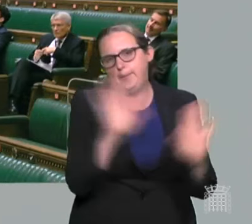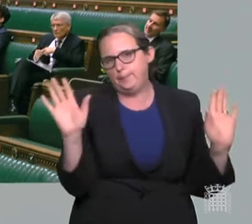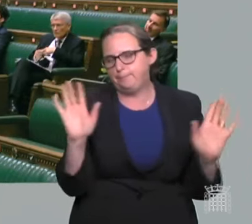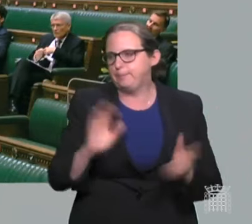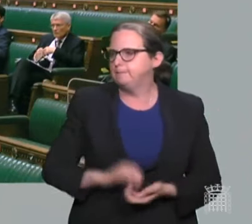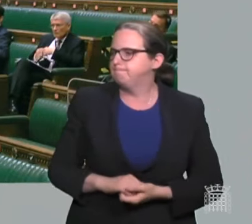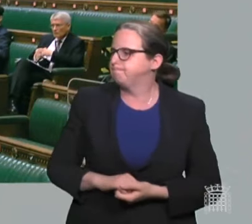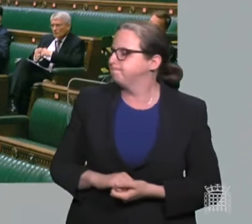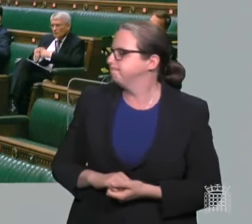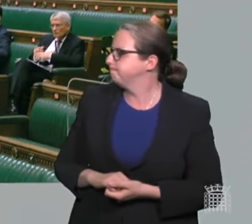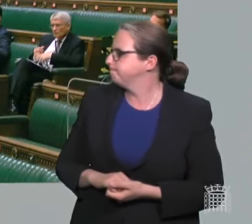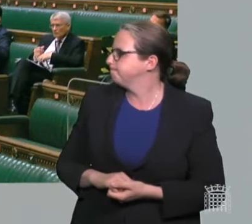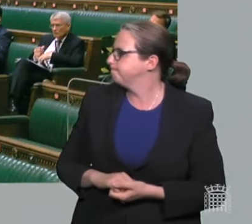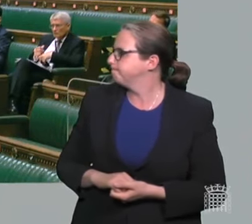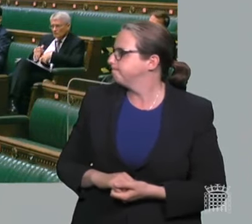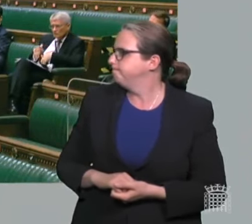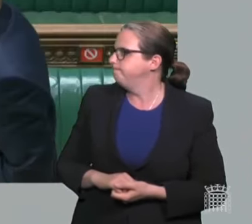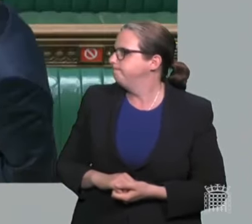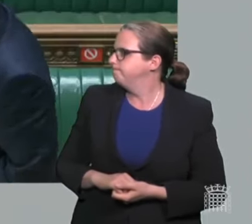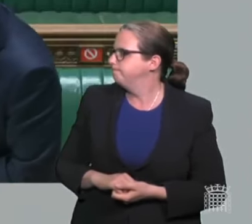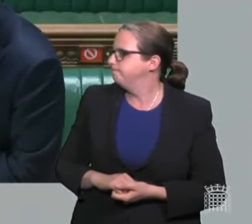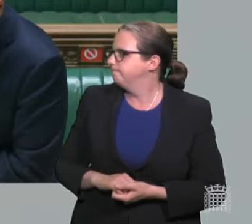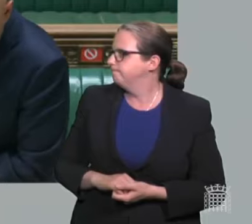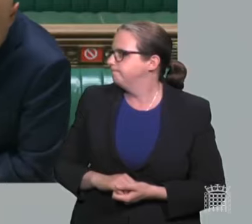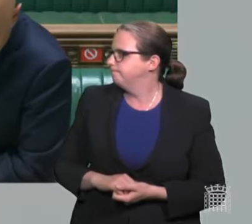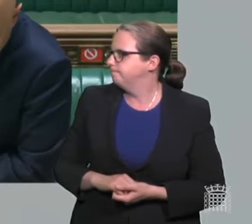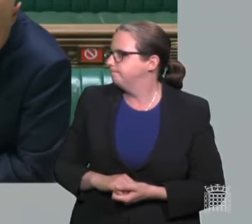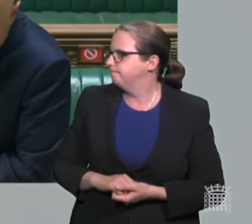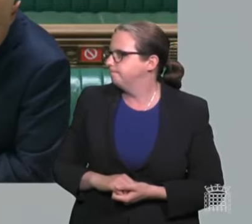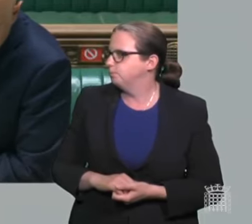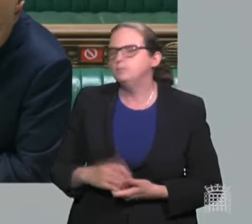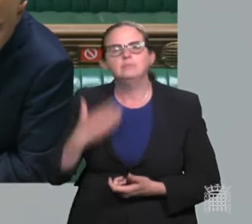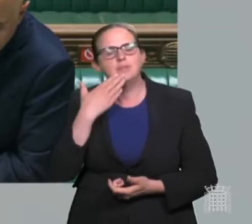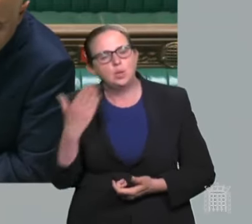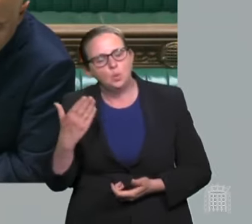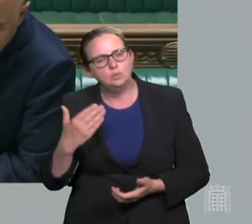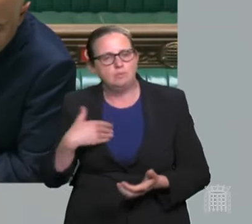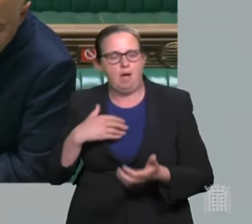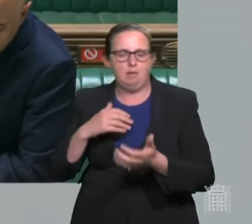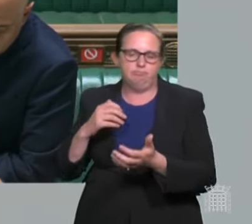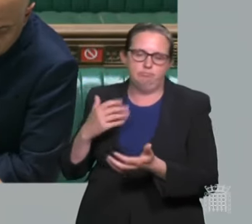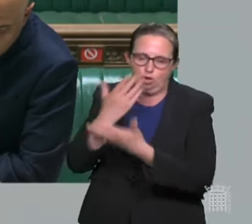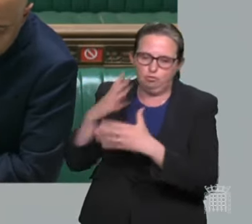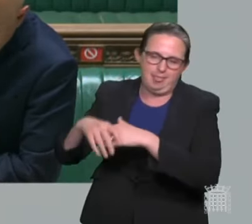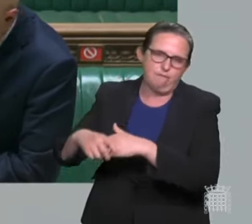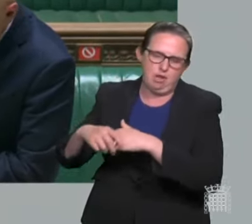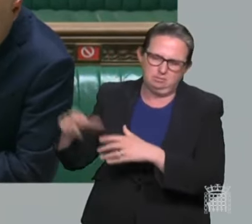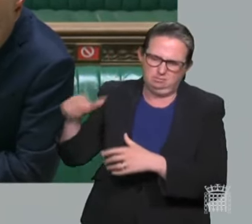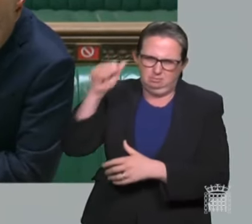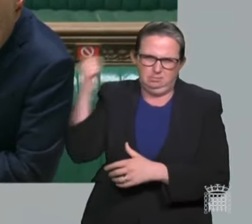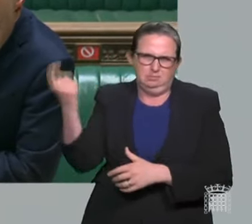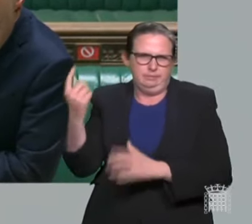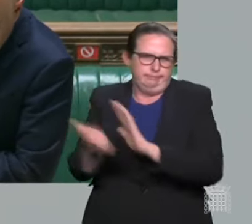First of Mr. Speaker, may I thank my right-on-one friend for his support in these measures? I know he speaks with great experience and